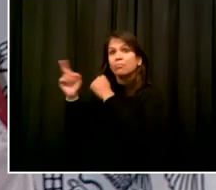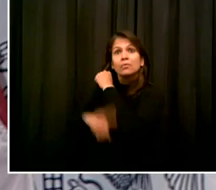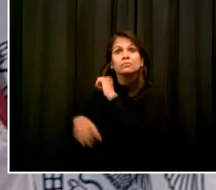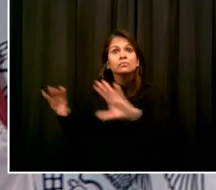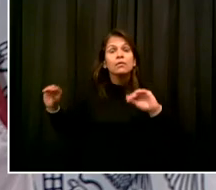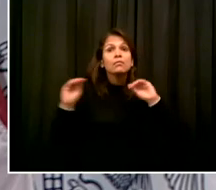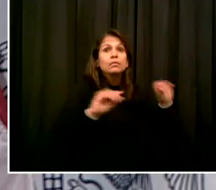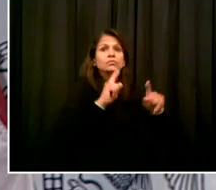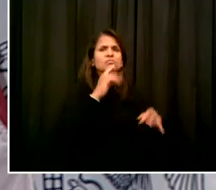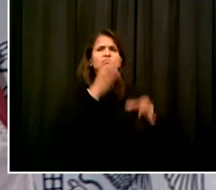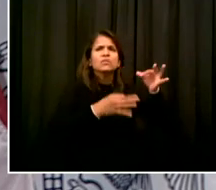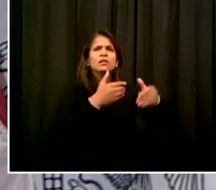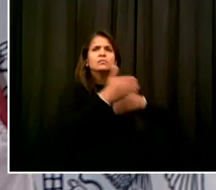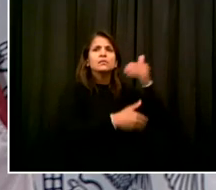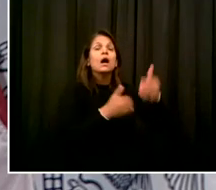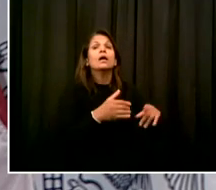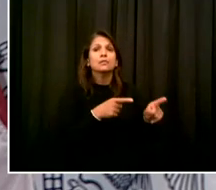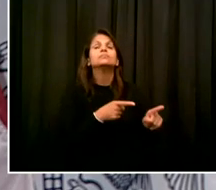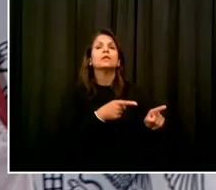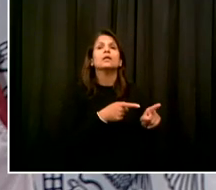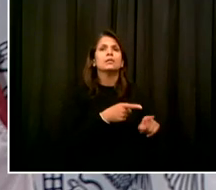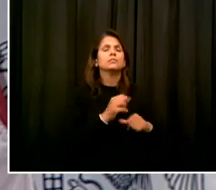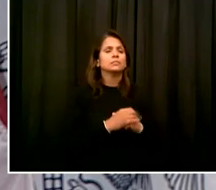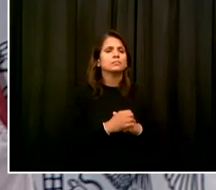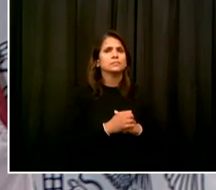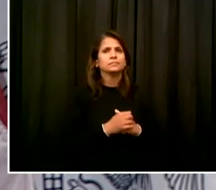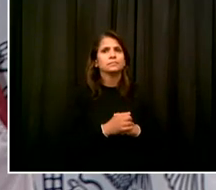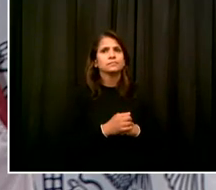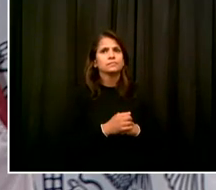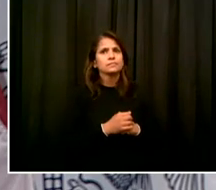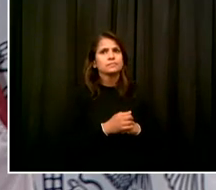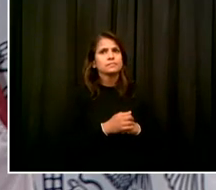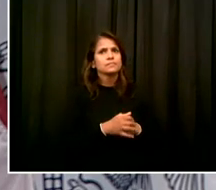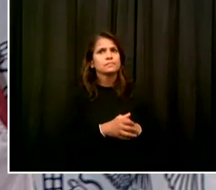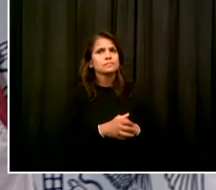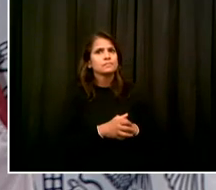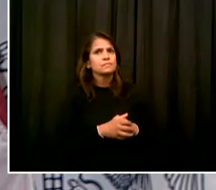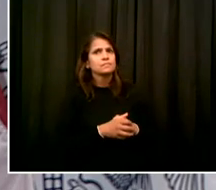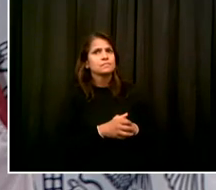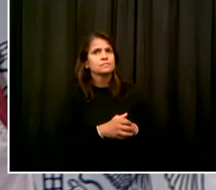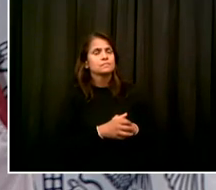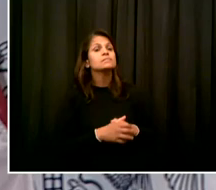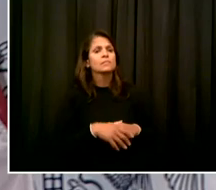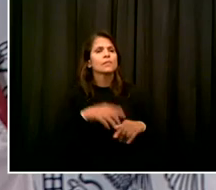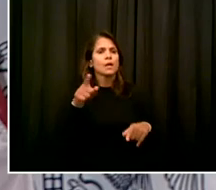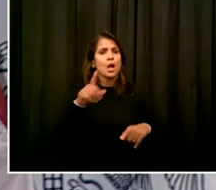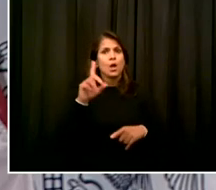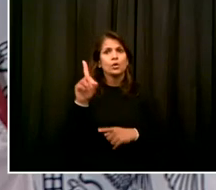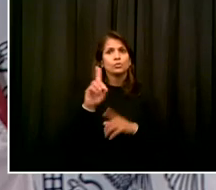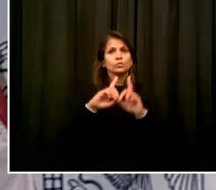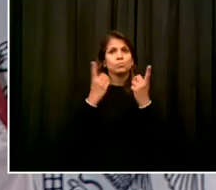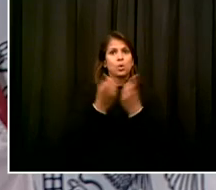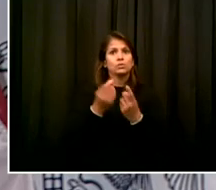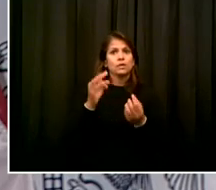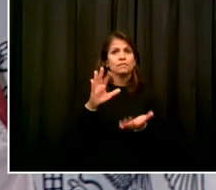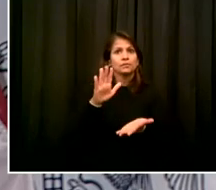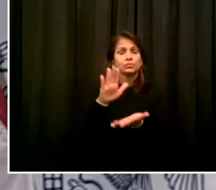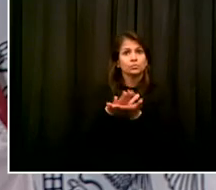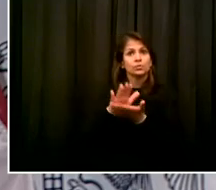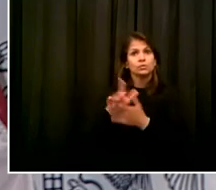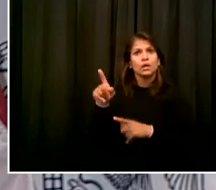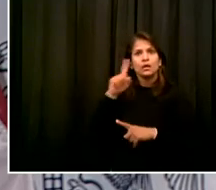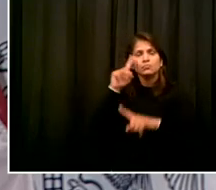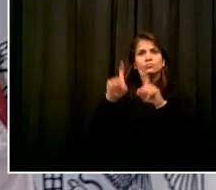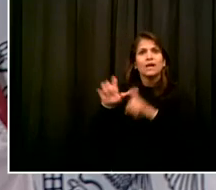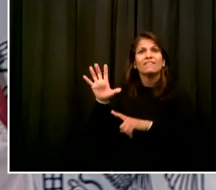the latest data from DOH indicates only 50% of tests are coming back within a three